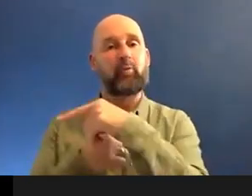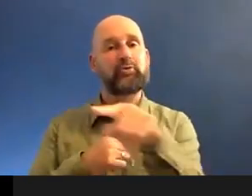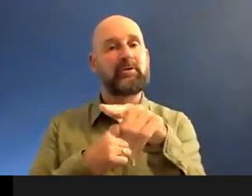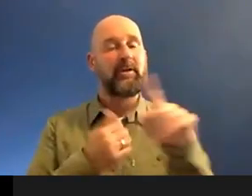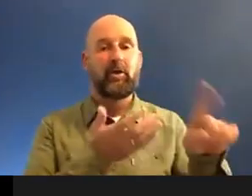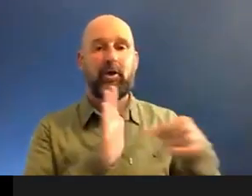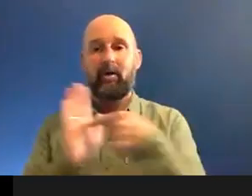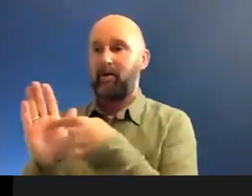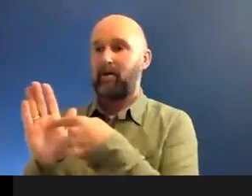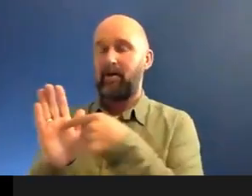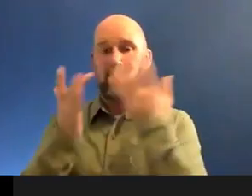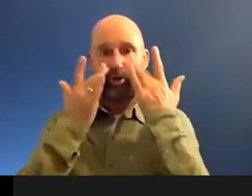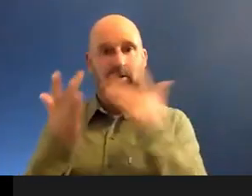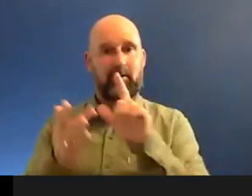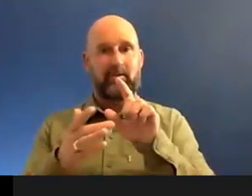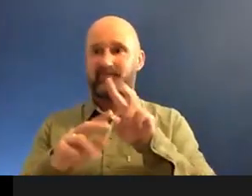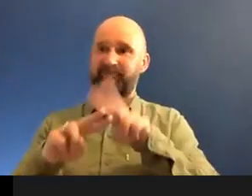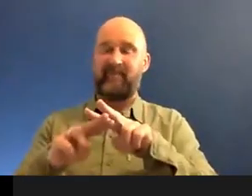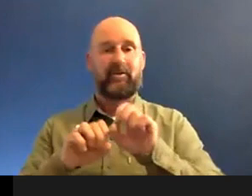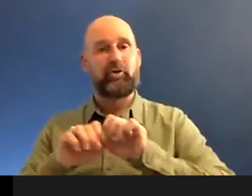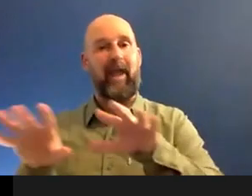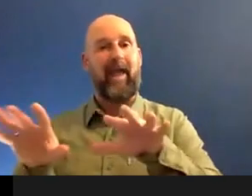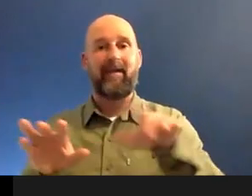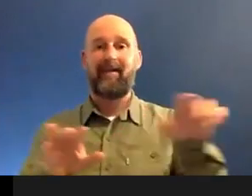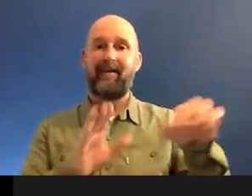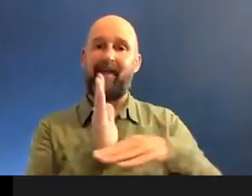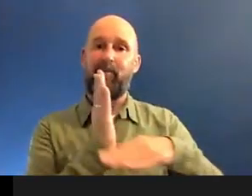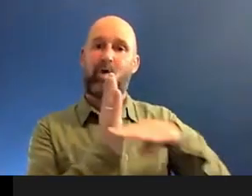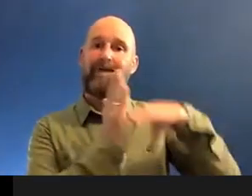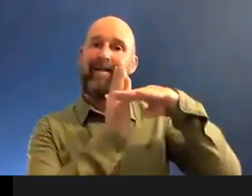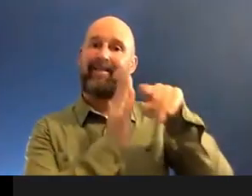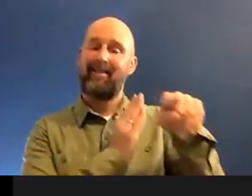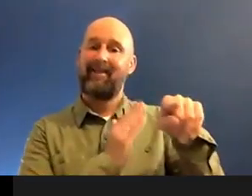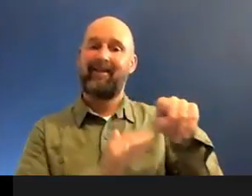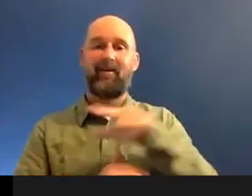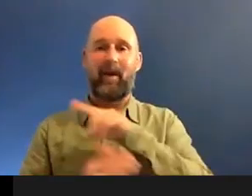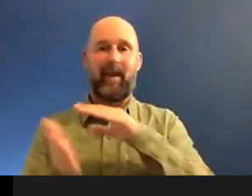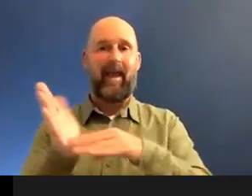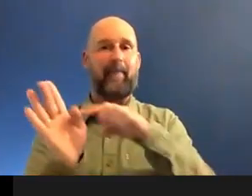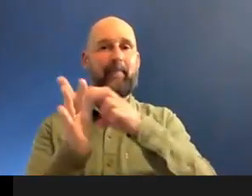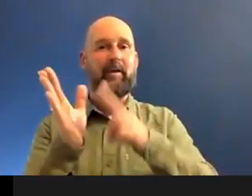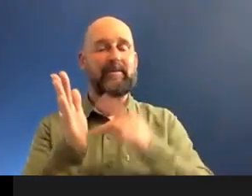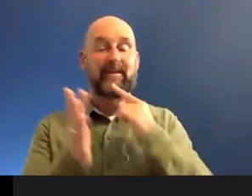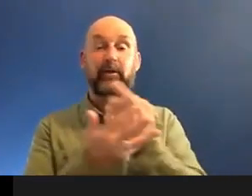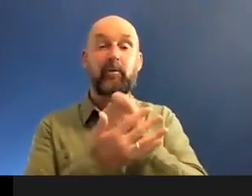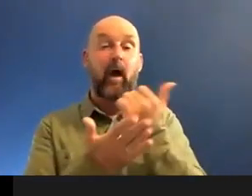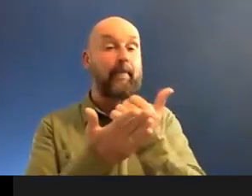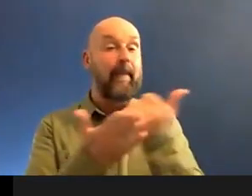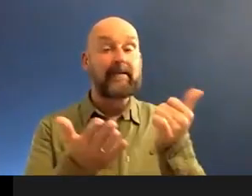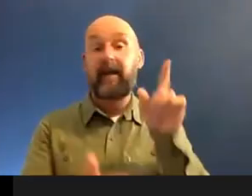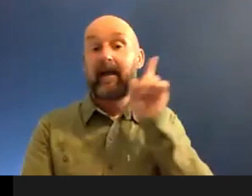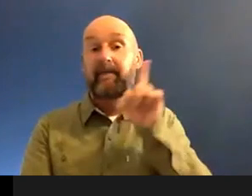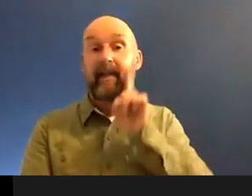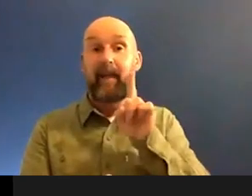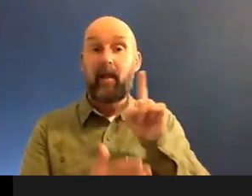believe the share, it costs nothing just to raise their profile. Cause some, like Mariam said, that some amazing female artists there, which haven't got the